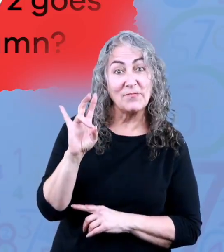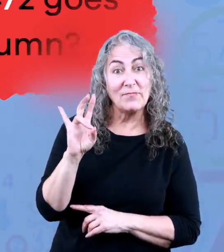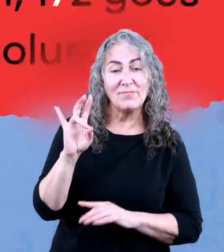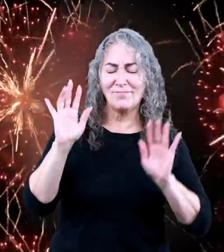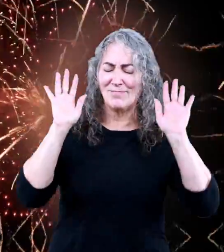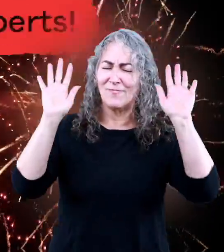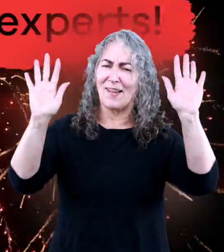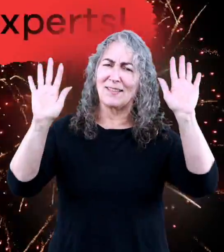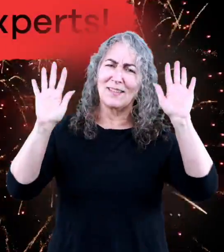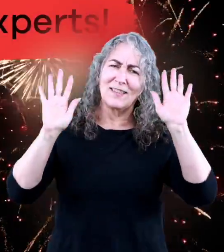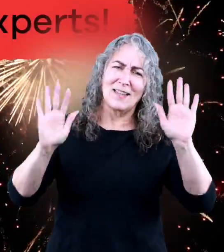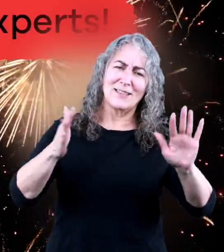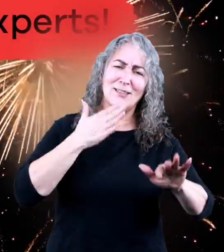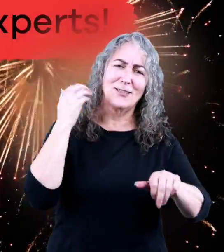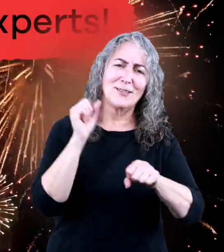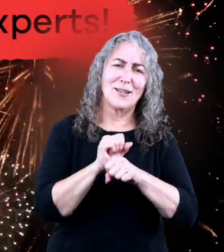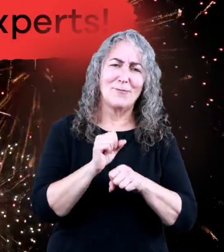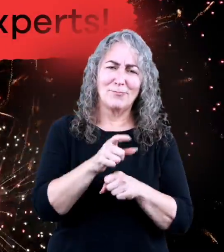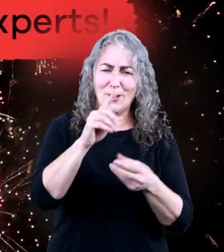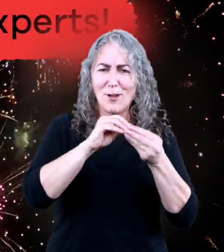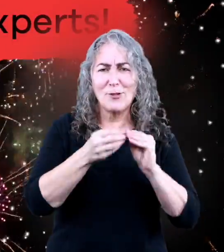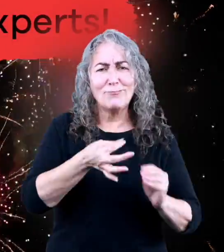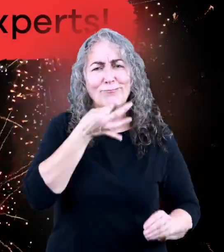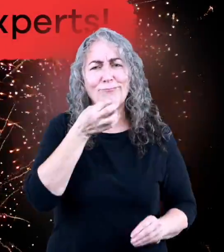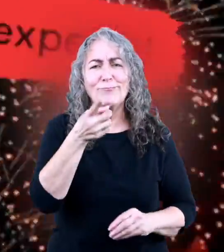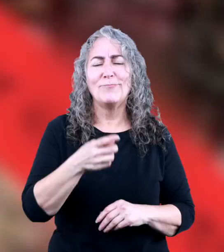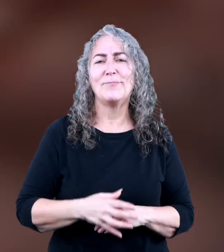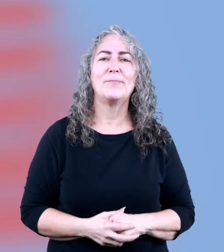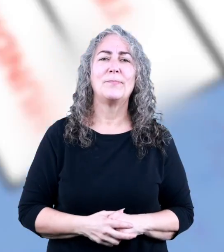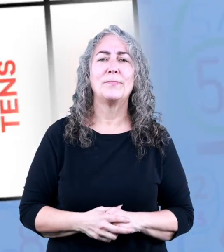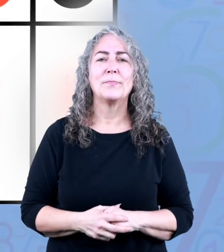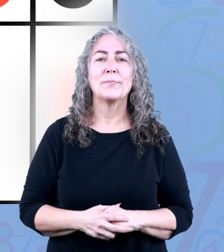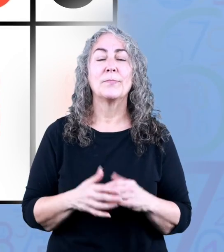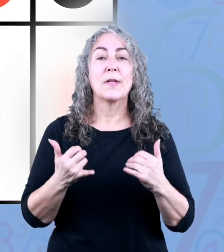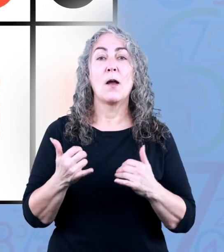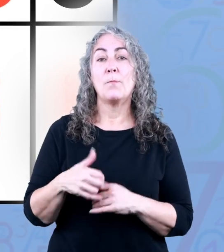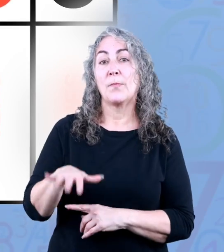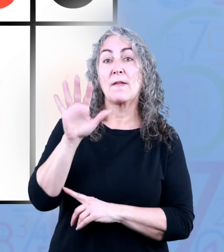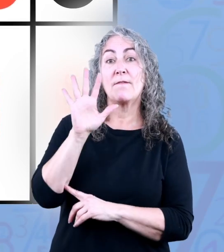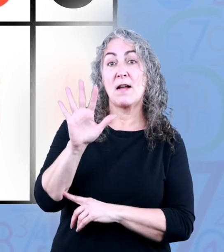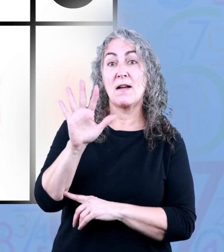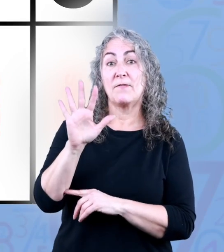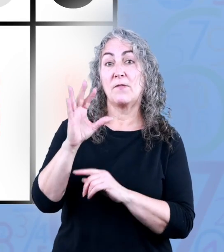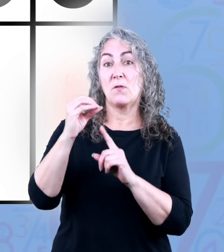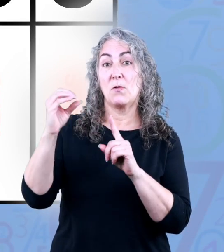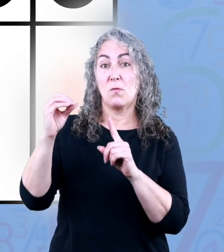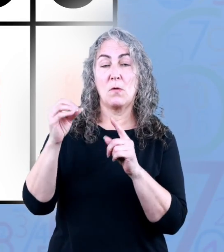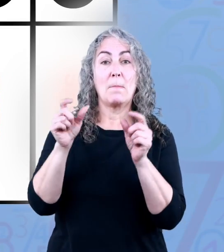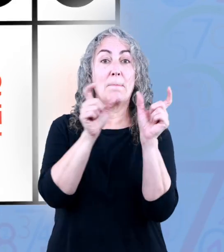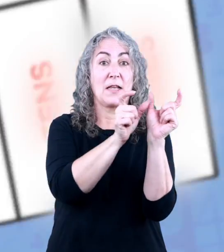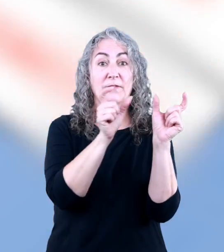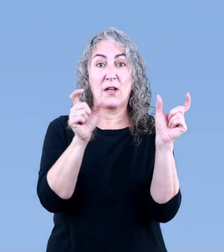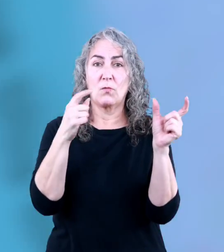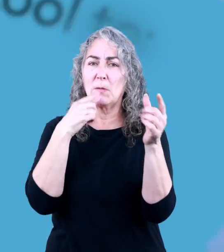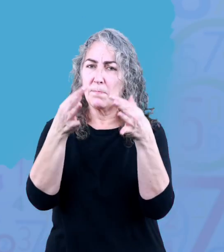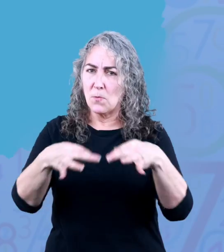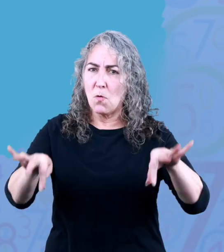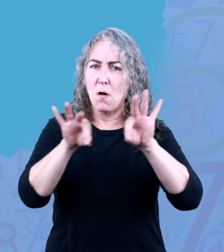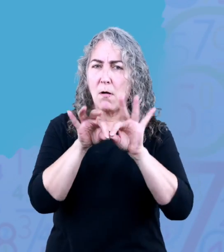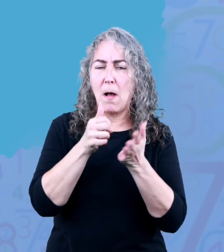fantastic work number experts place value is a really important tool